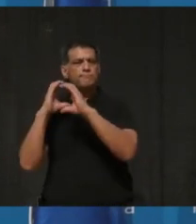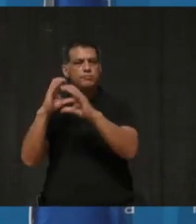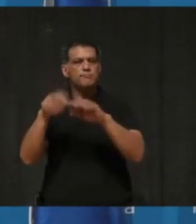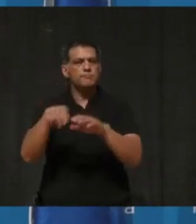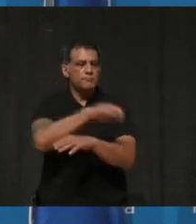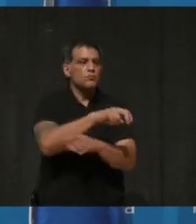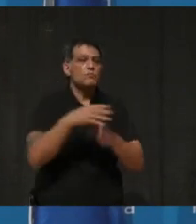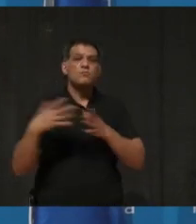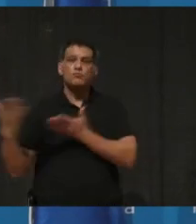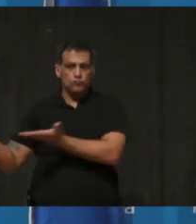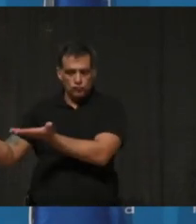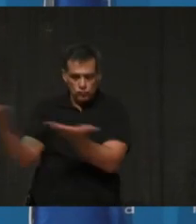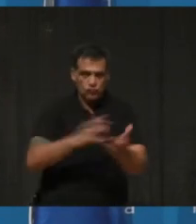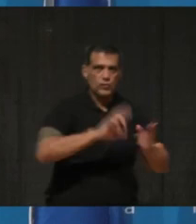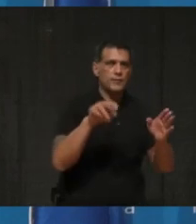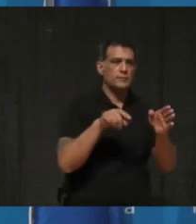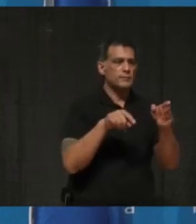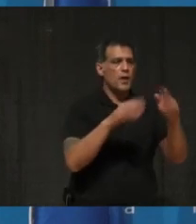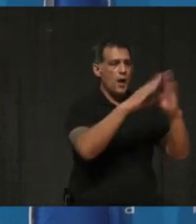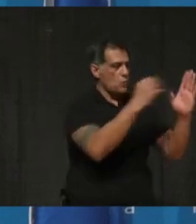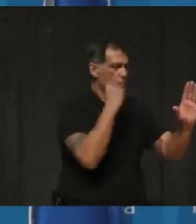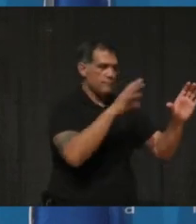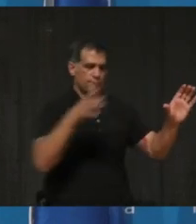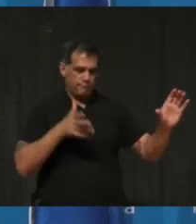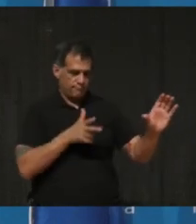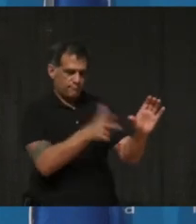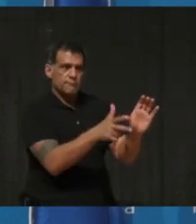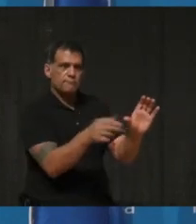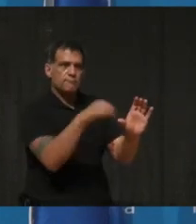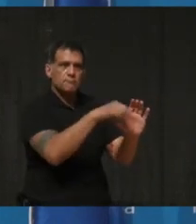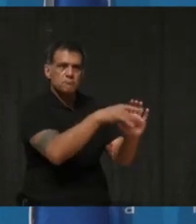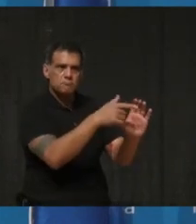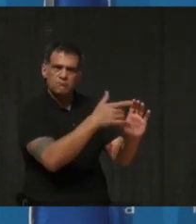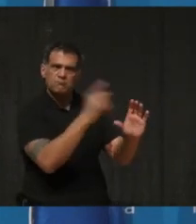our seniors. So let me ask Dr. Lowe to respond to that as well, Ashley.